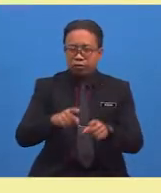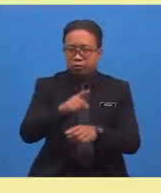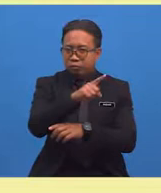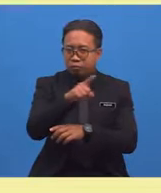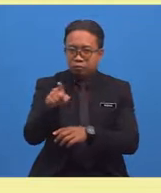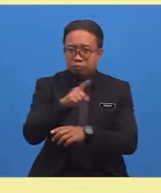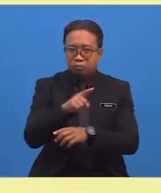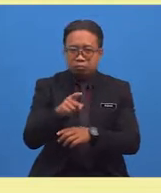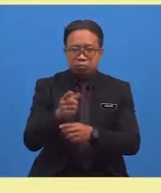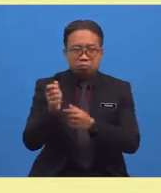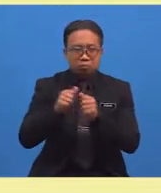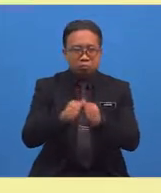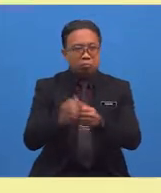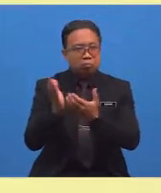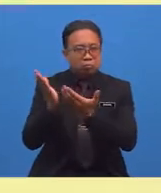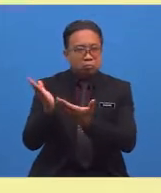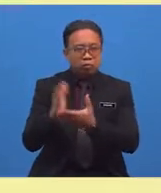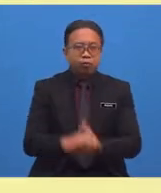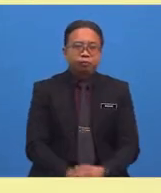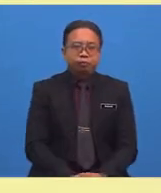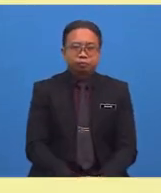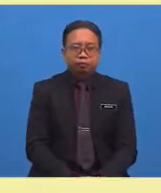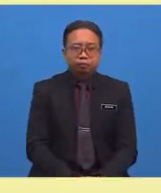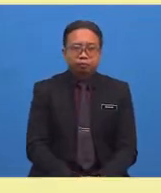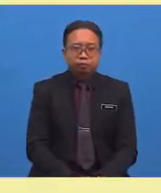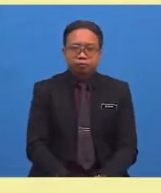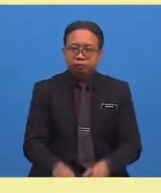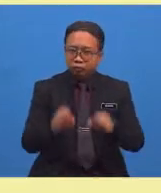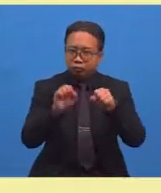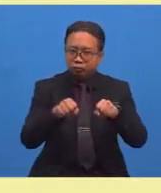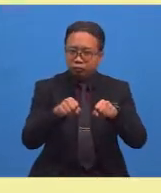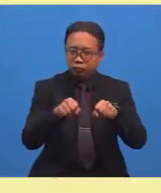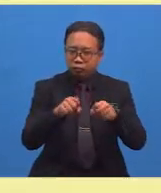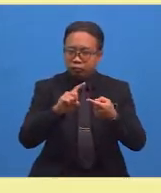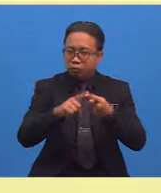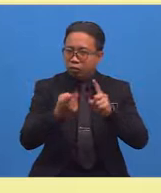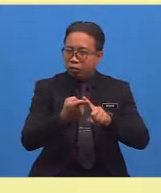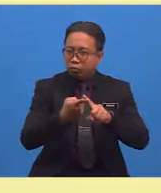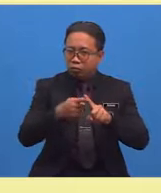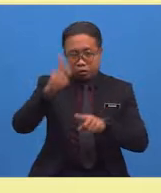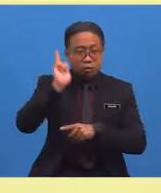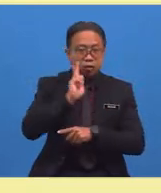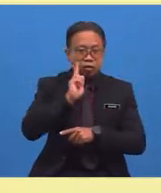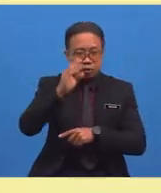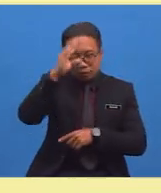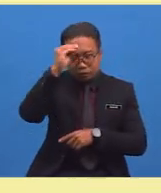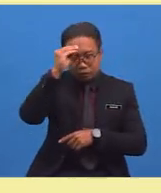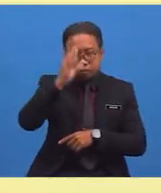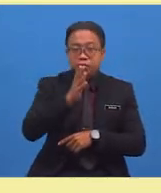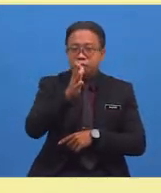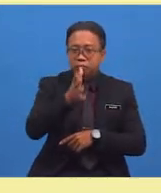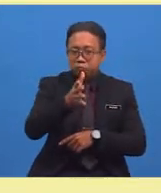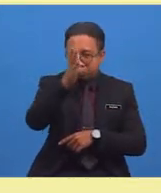just like this one here with the words. You could get your siblings, parents, friends or even your